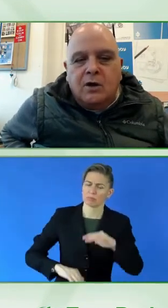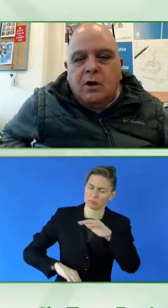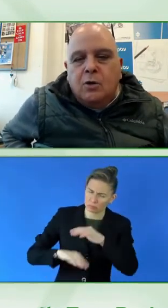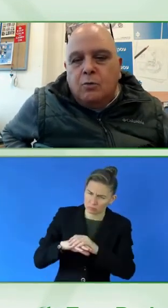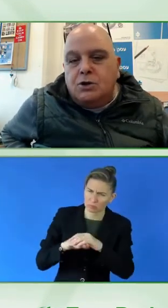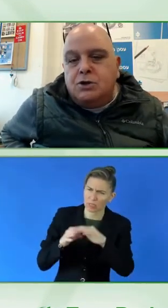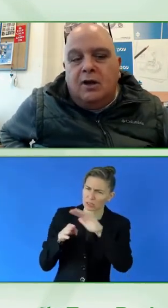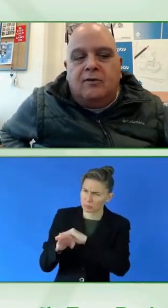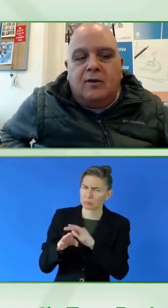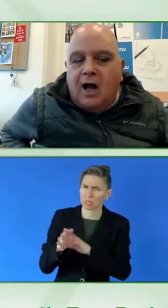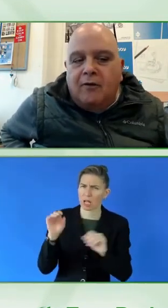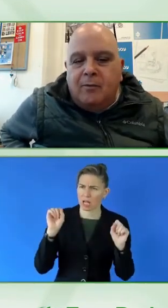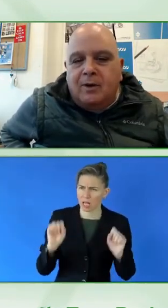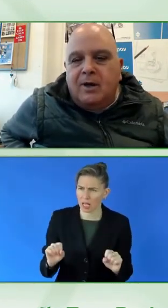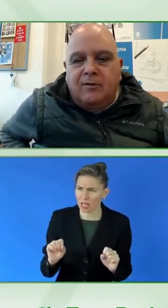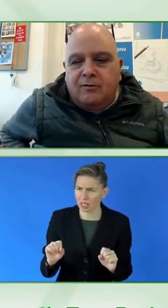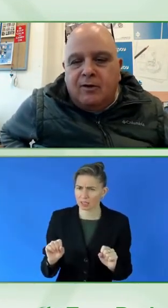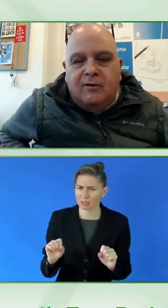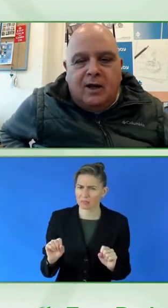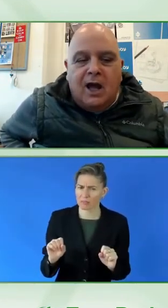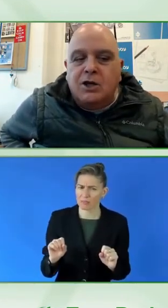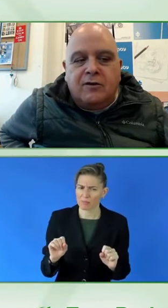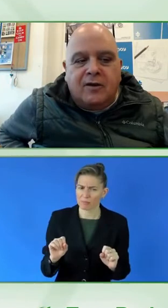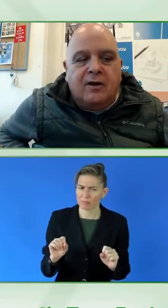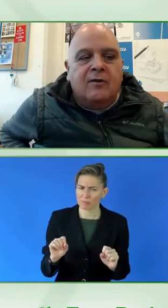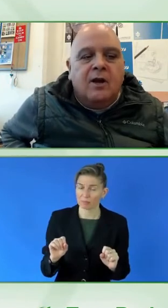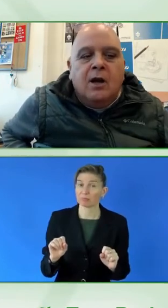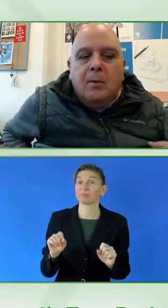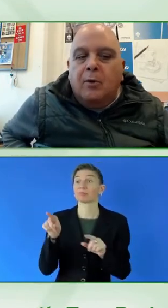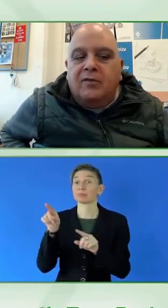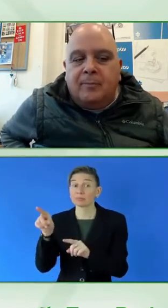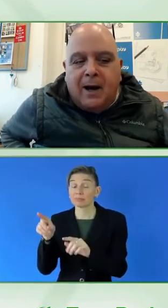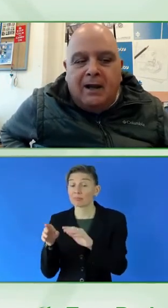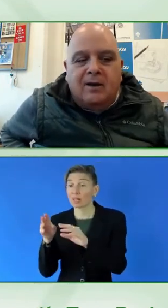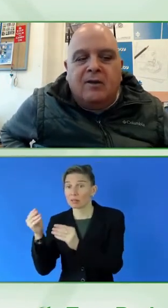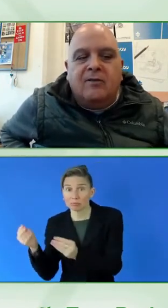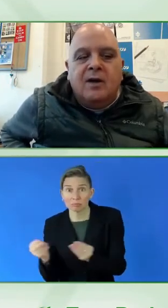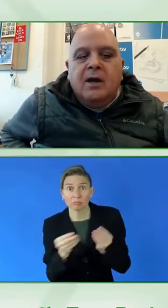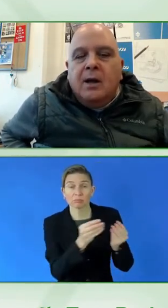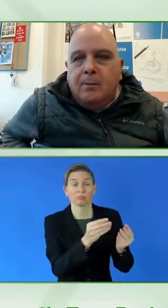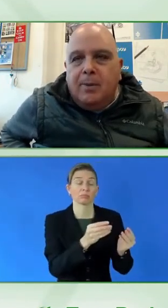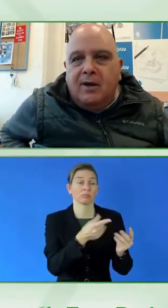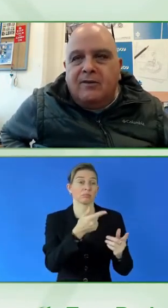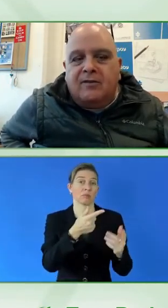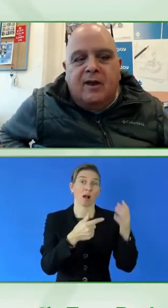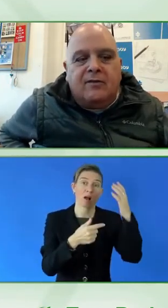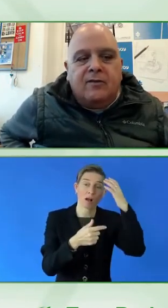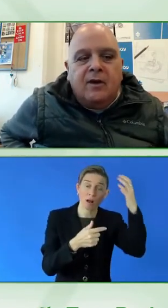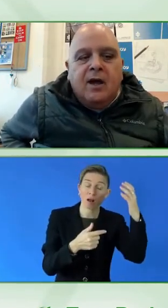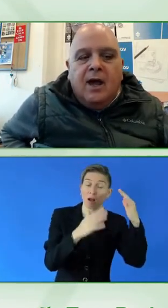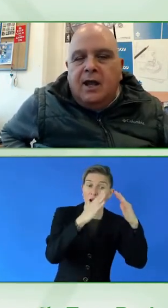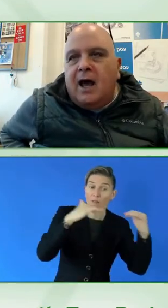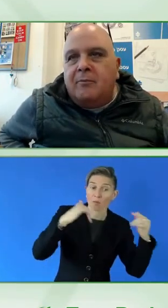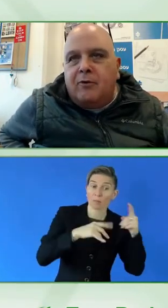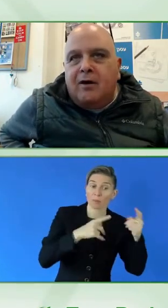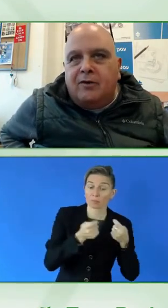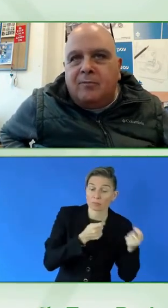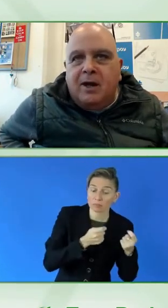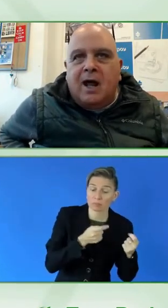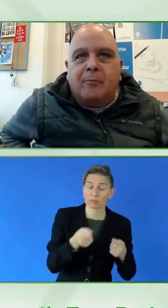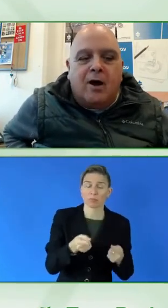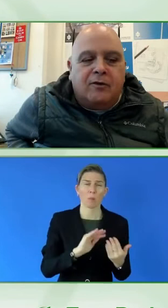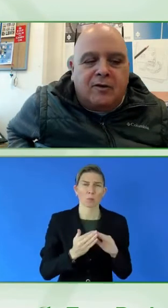inclusion, which is government, ministries, and agencies, municipalities, businesses, and